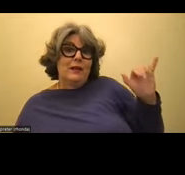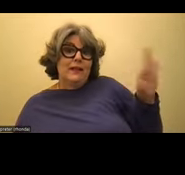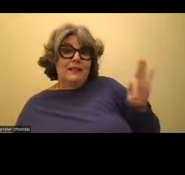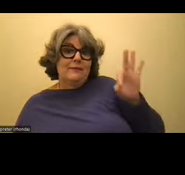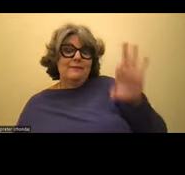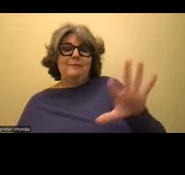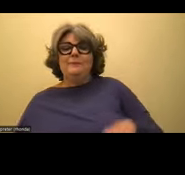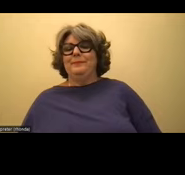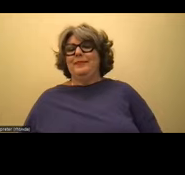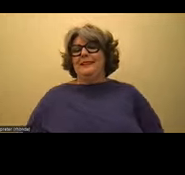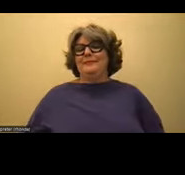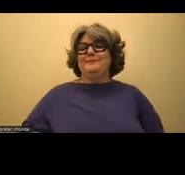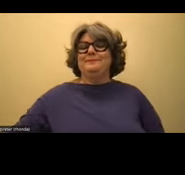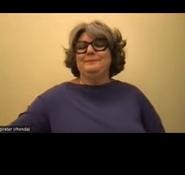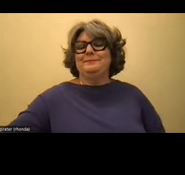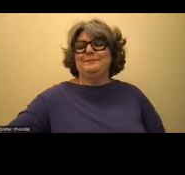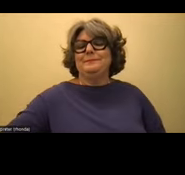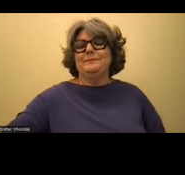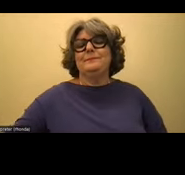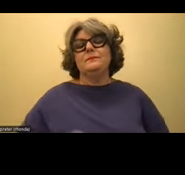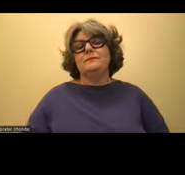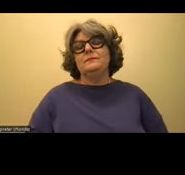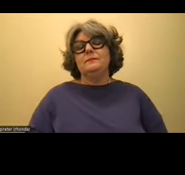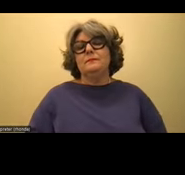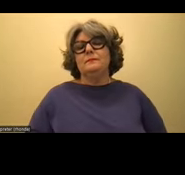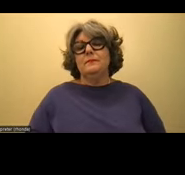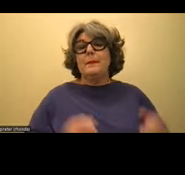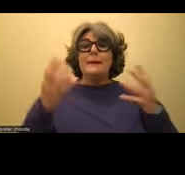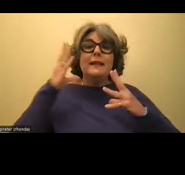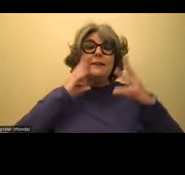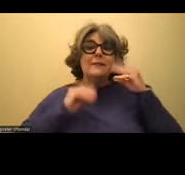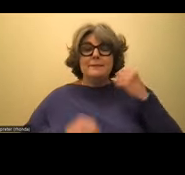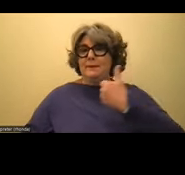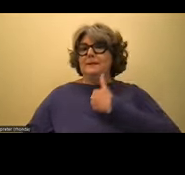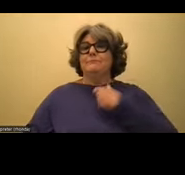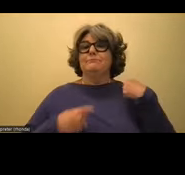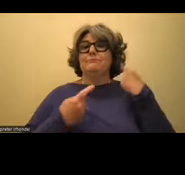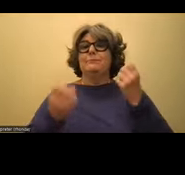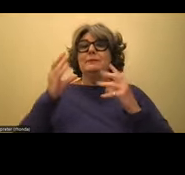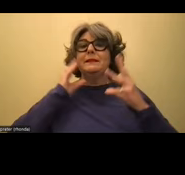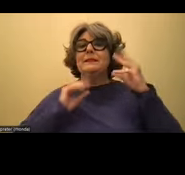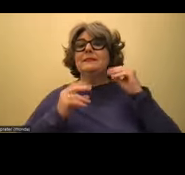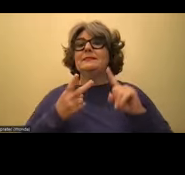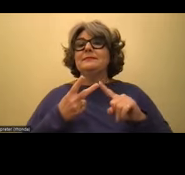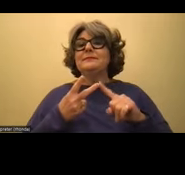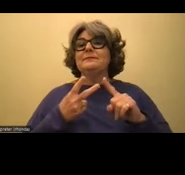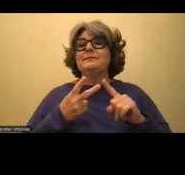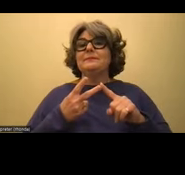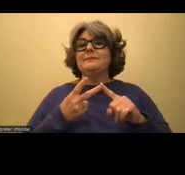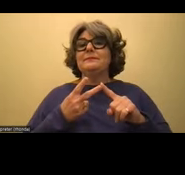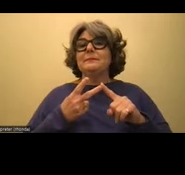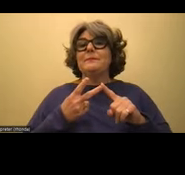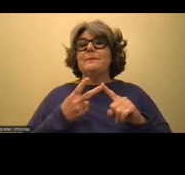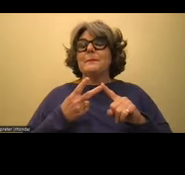I will say that a lot of the experiences I had with my teachers from middle school